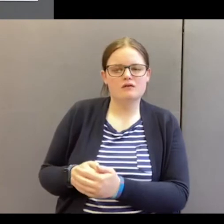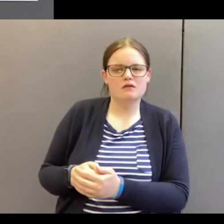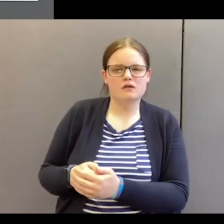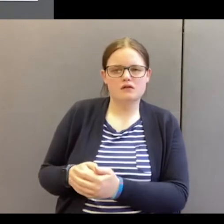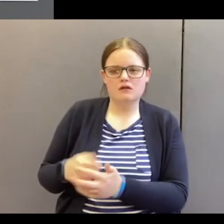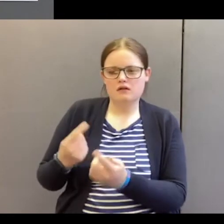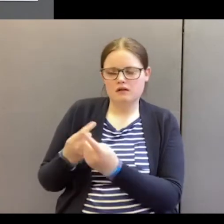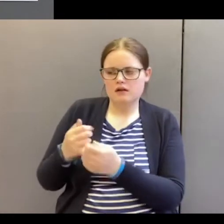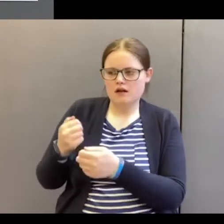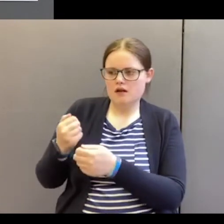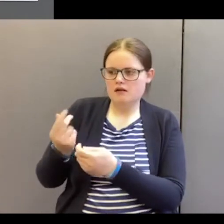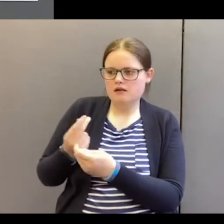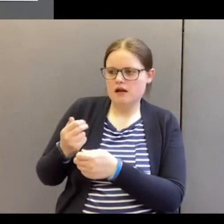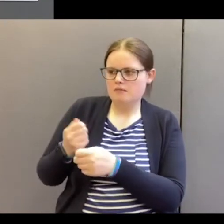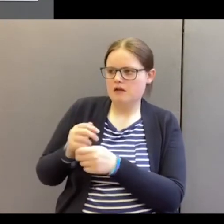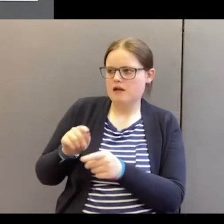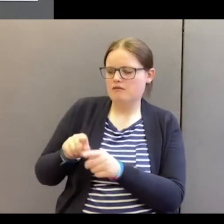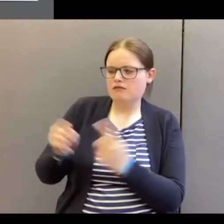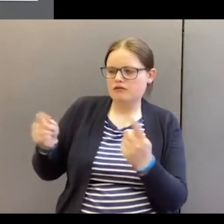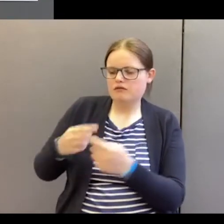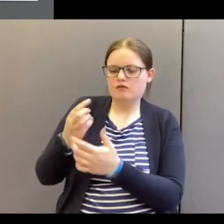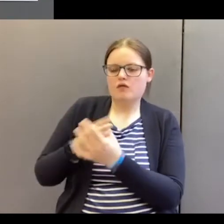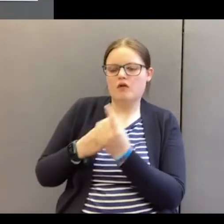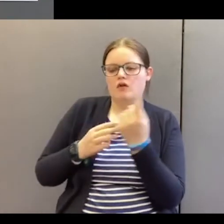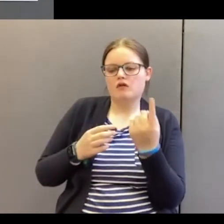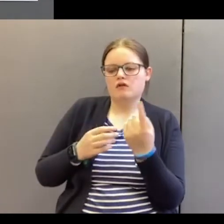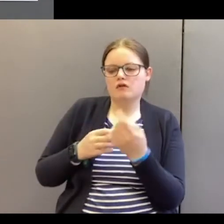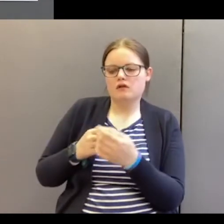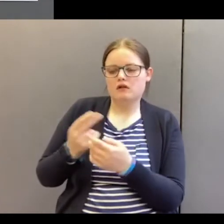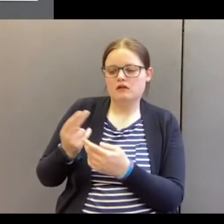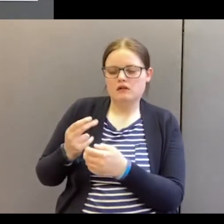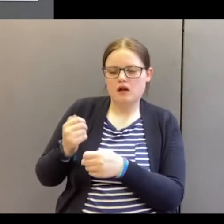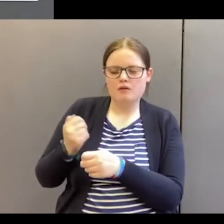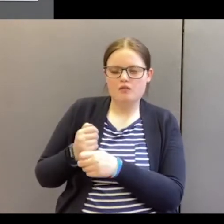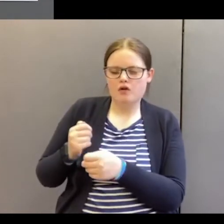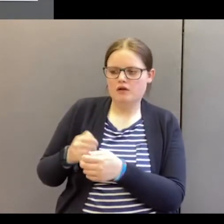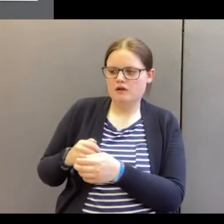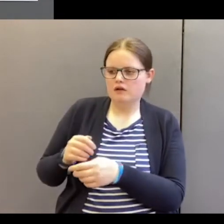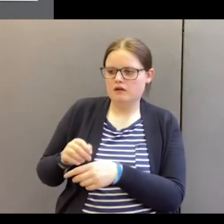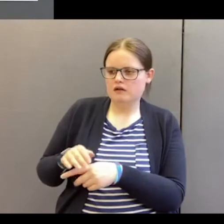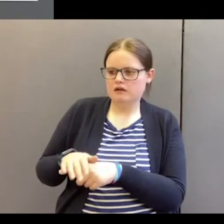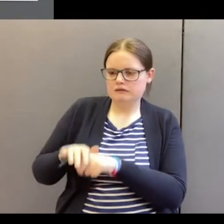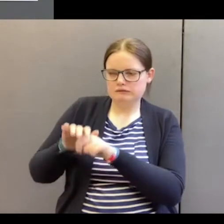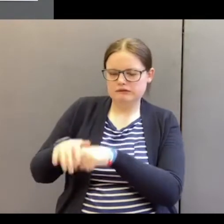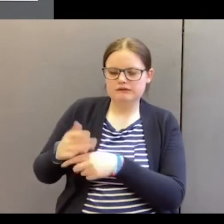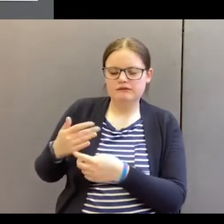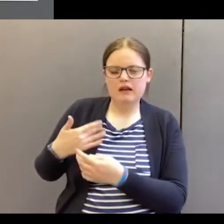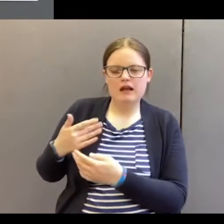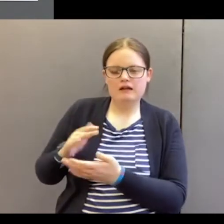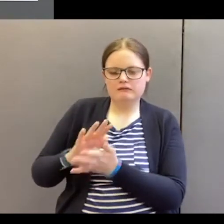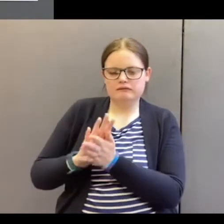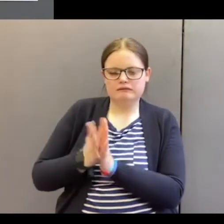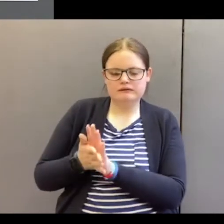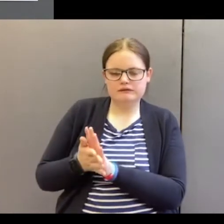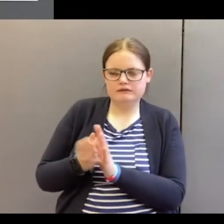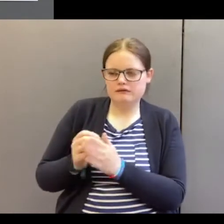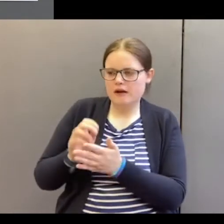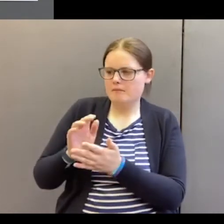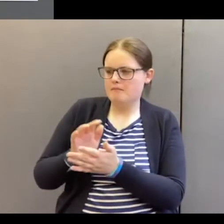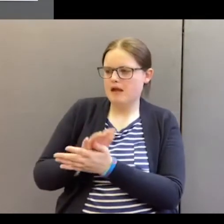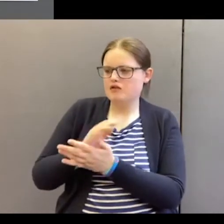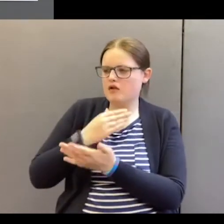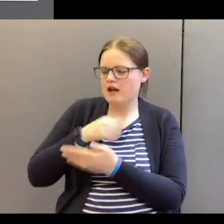to be anti-God, that's designed to saturate your life with pleasure lust,